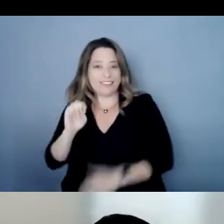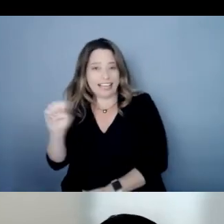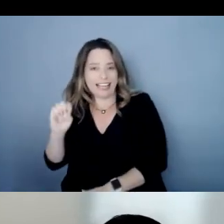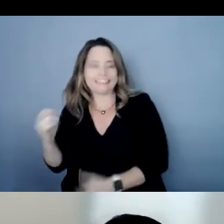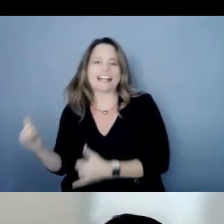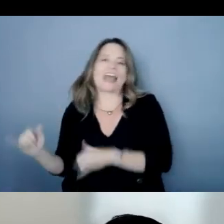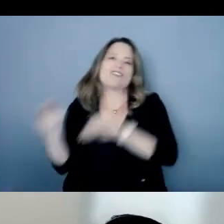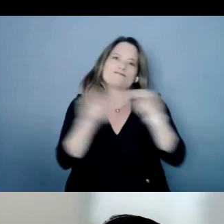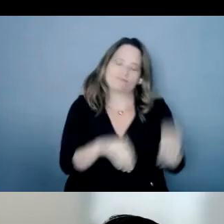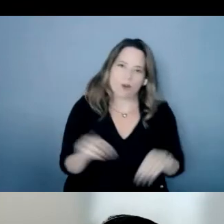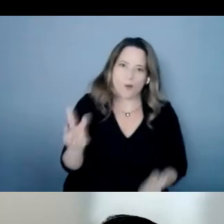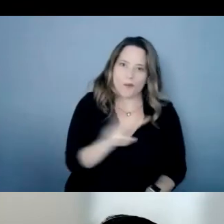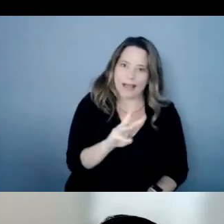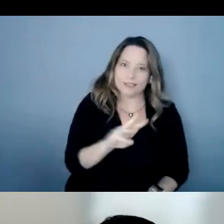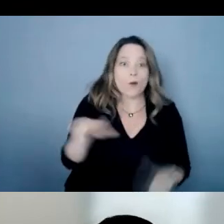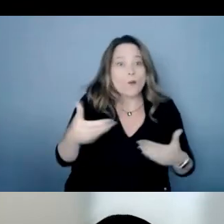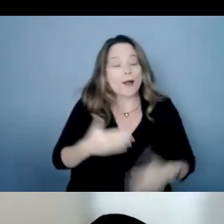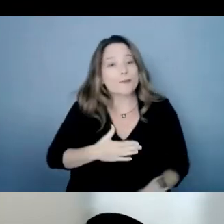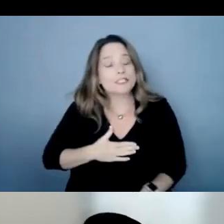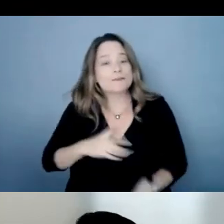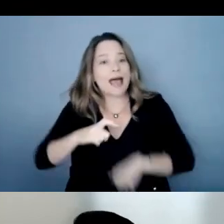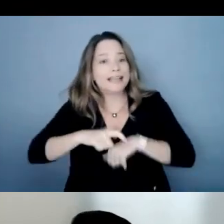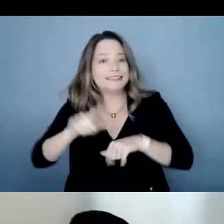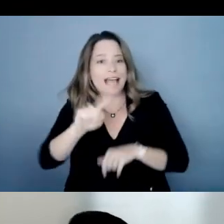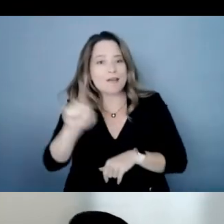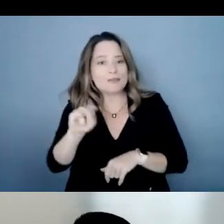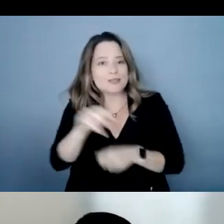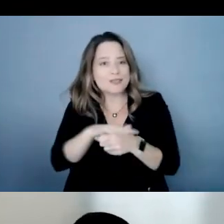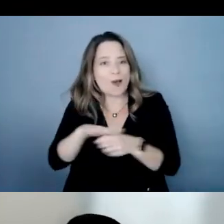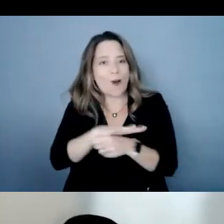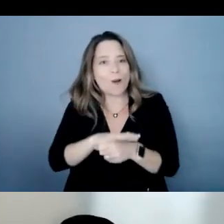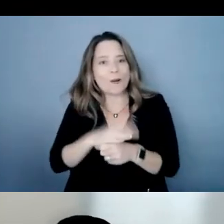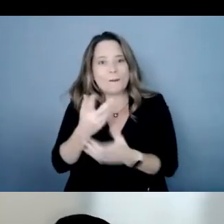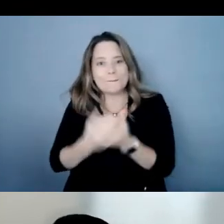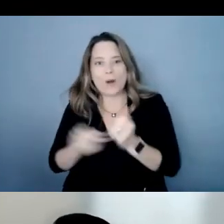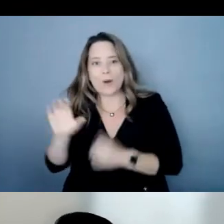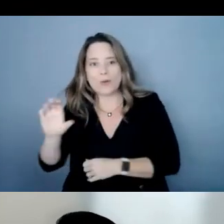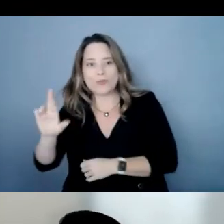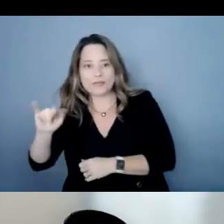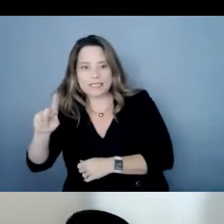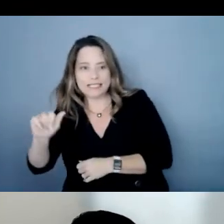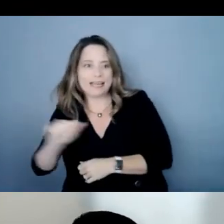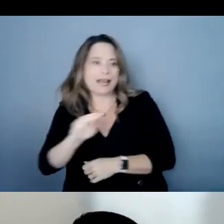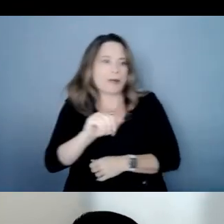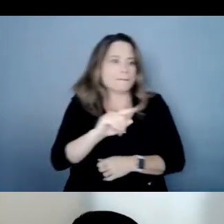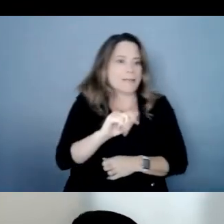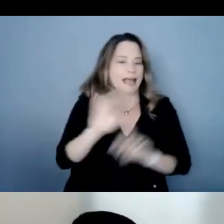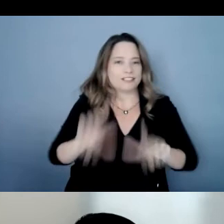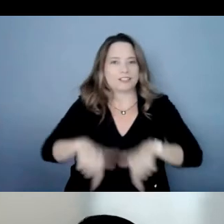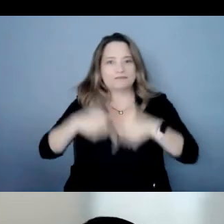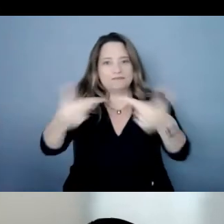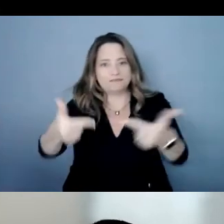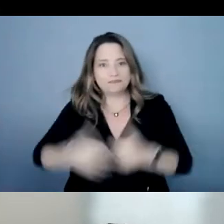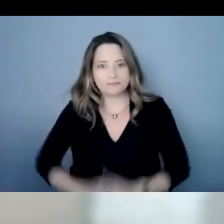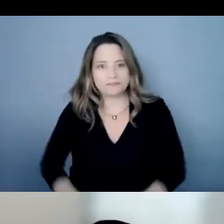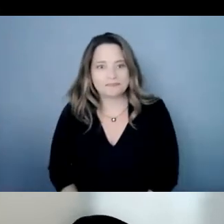welcome to my time zone christina and matt and with that i'm gonna turn this all over to you